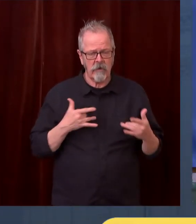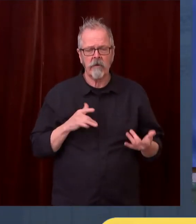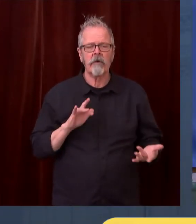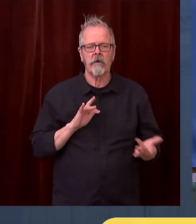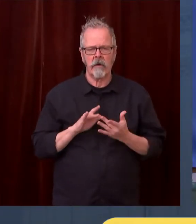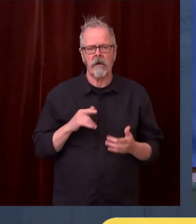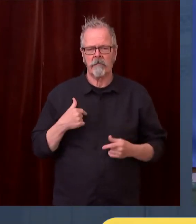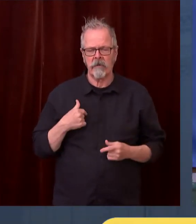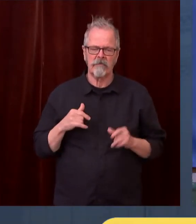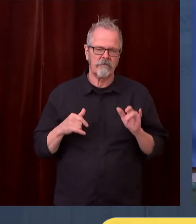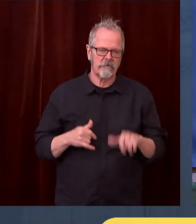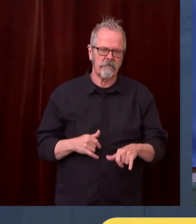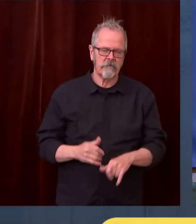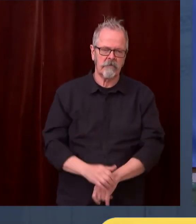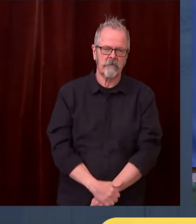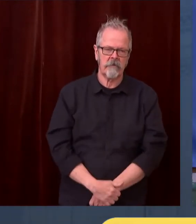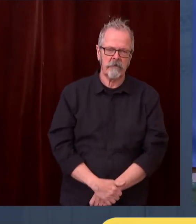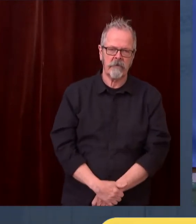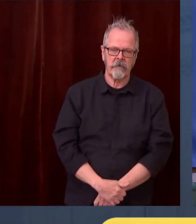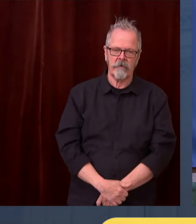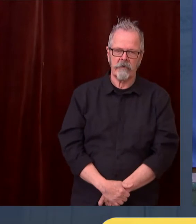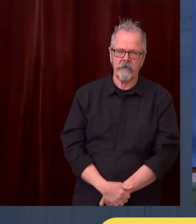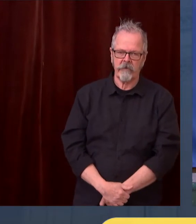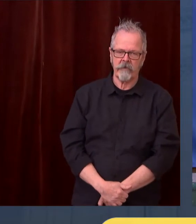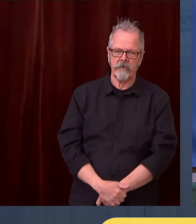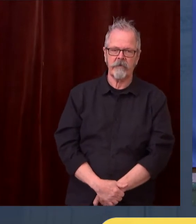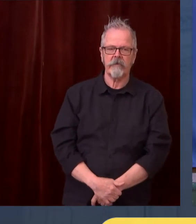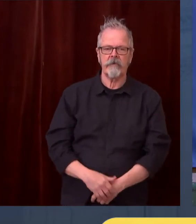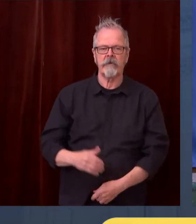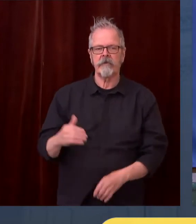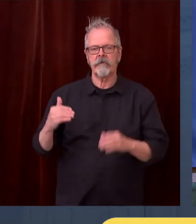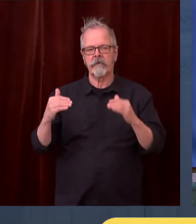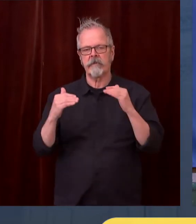Up next, we'll go to Melissa Santos with Crosscut. Go ahead, Melissa.